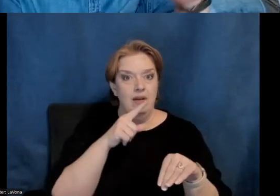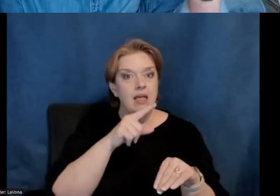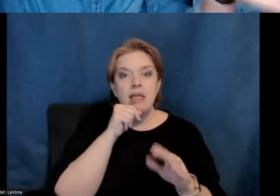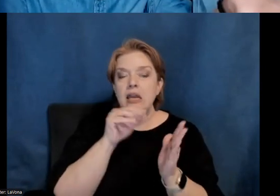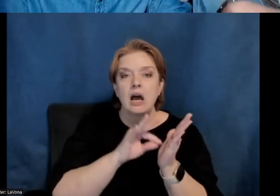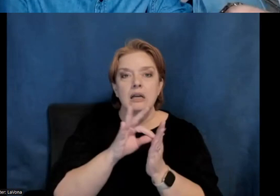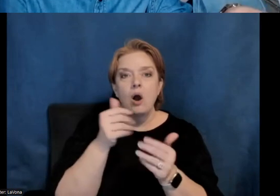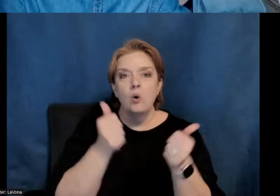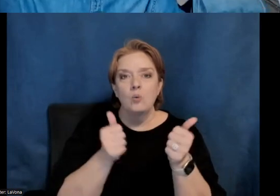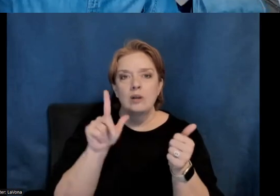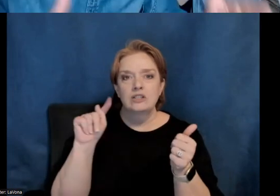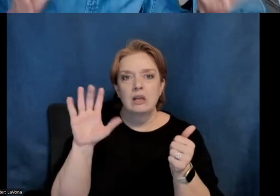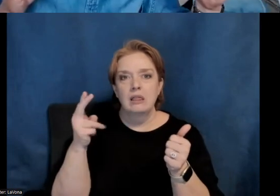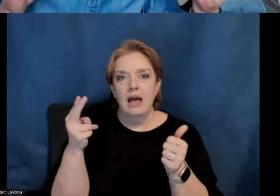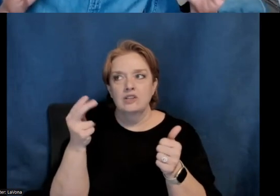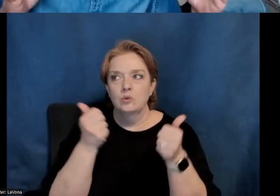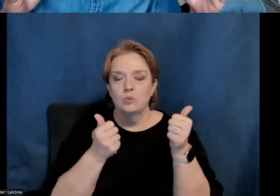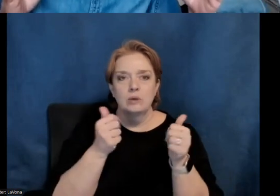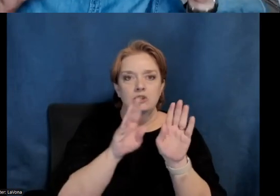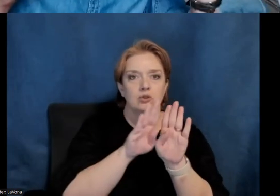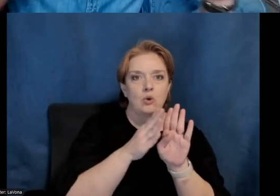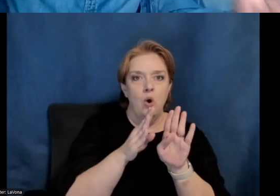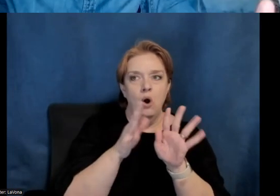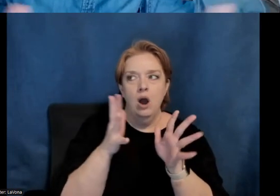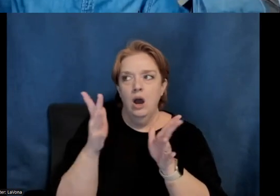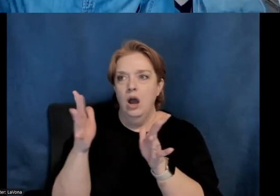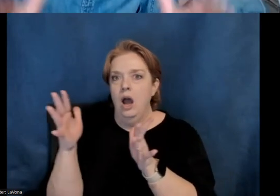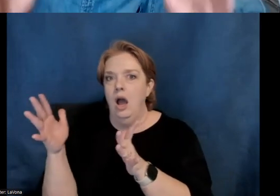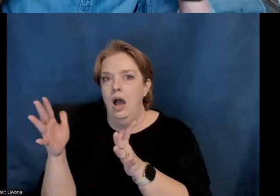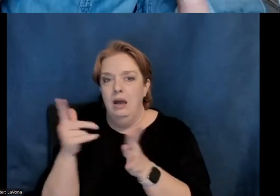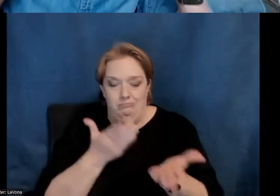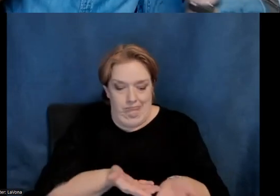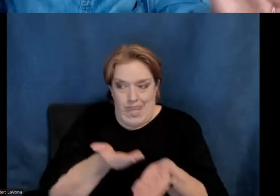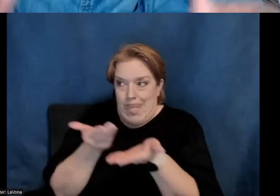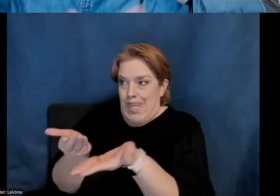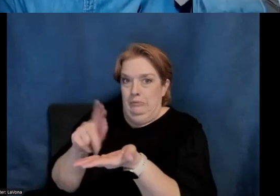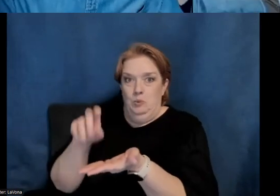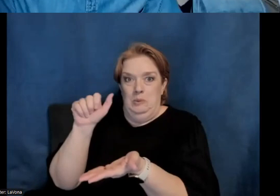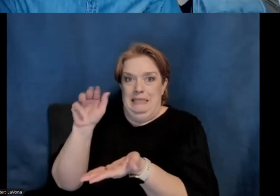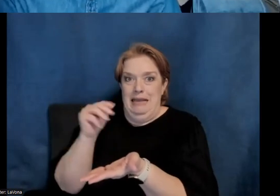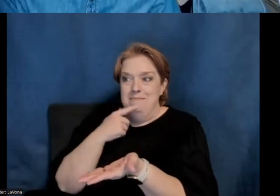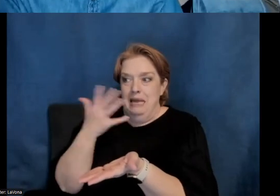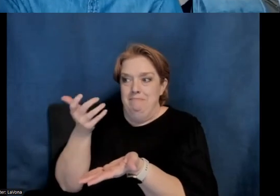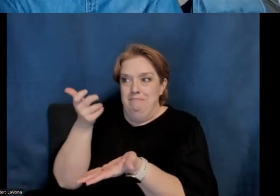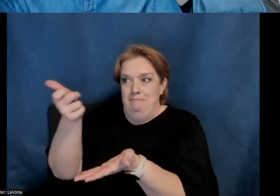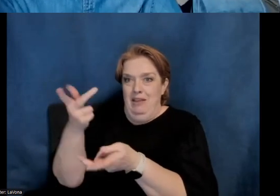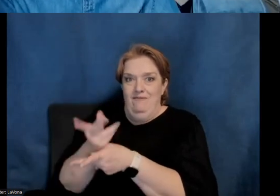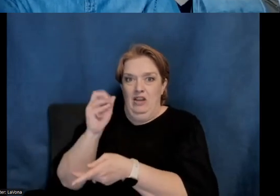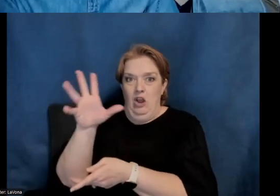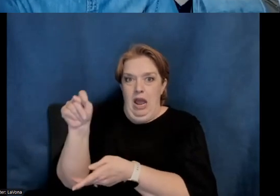which latch came from which door. Oh no. So they handed the box to Sam and said, you can figure it out.